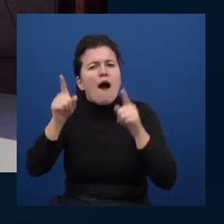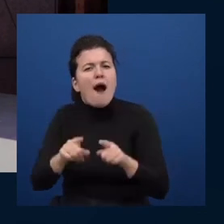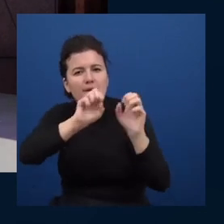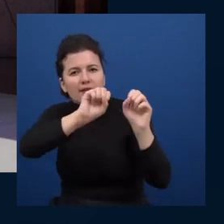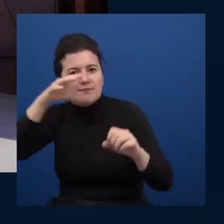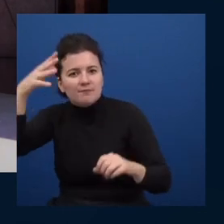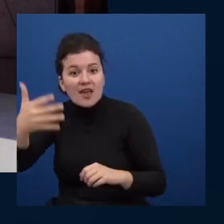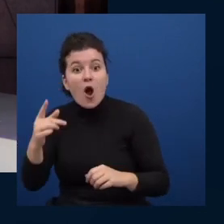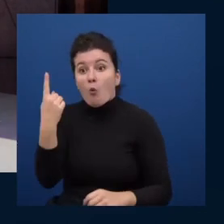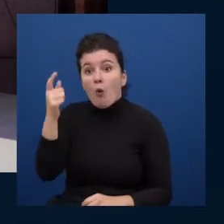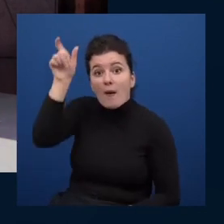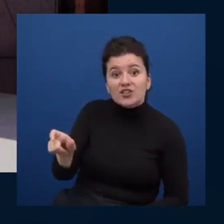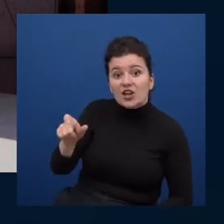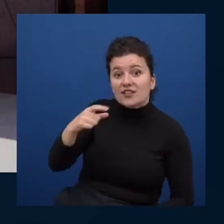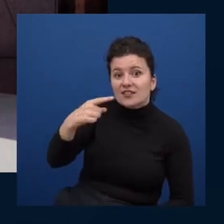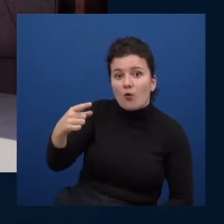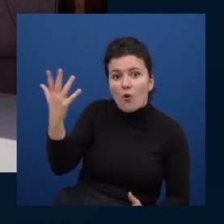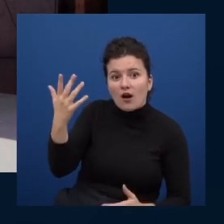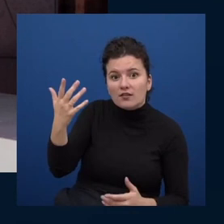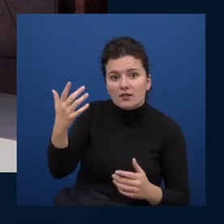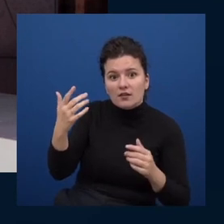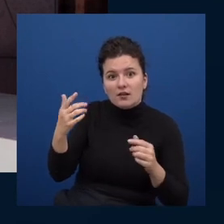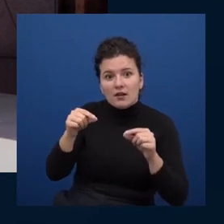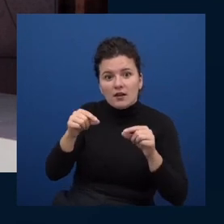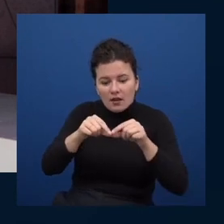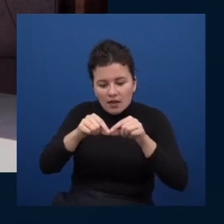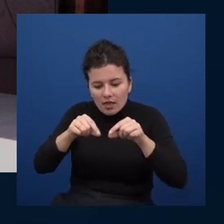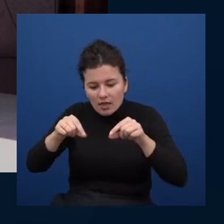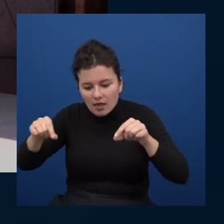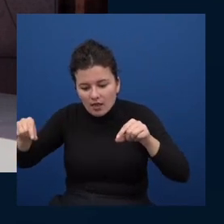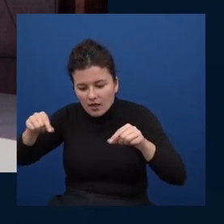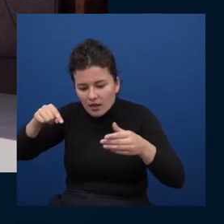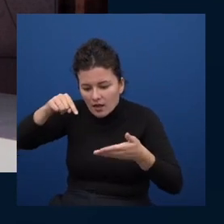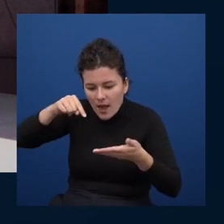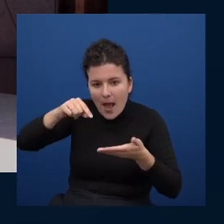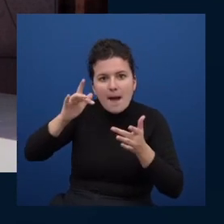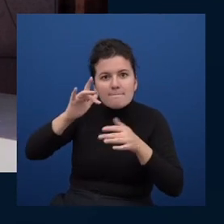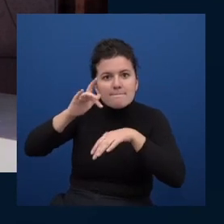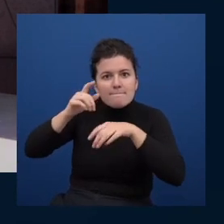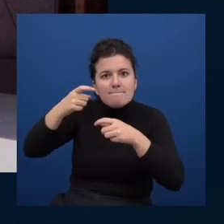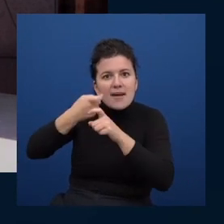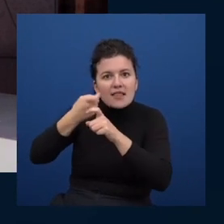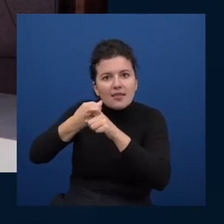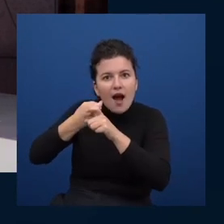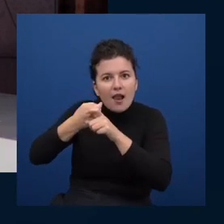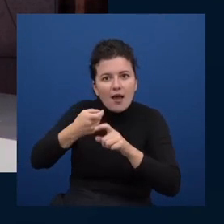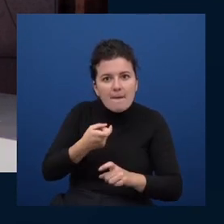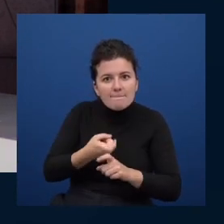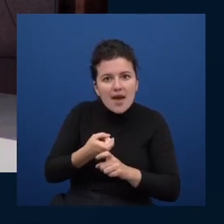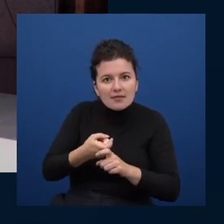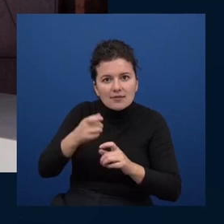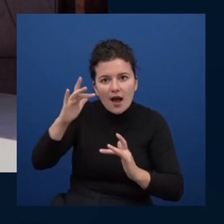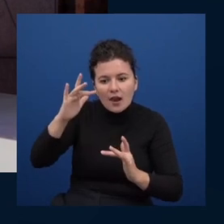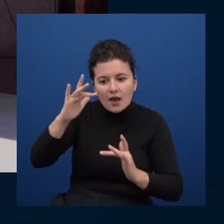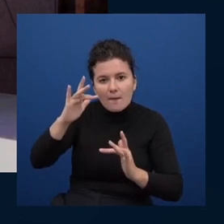the metal on the keyboard key touches the metal on the other key and an electron jumps